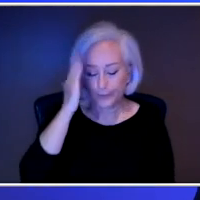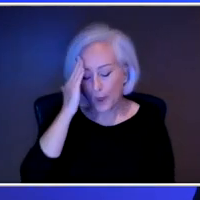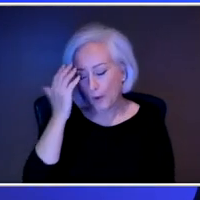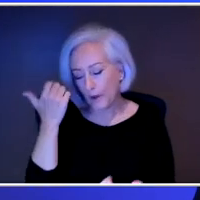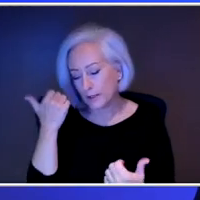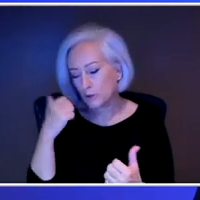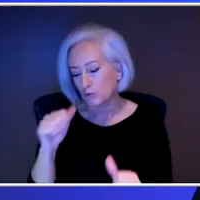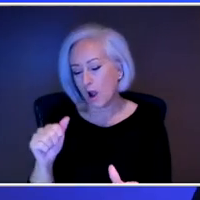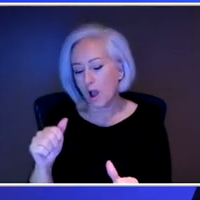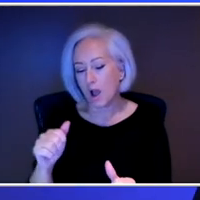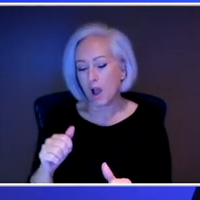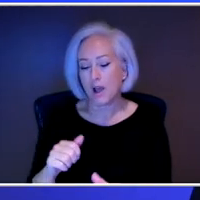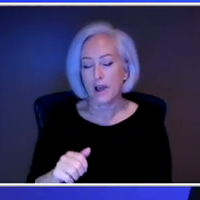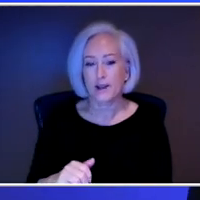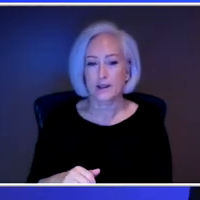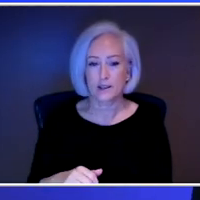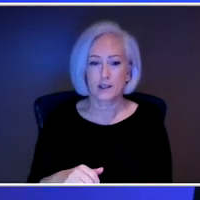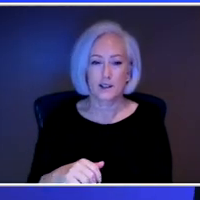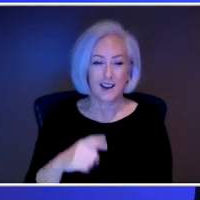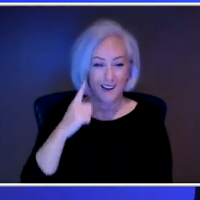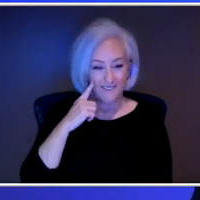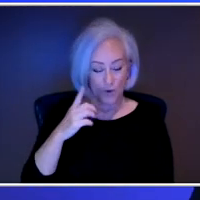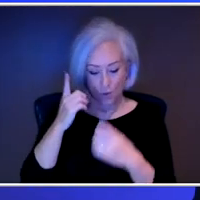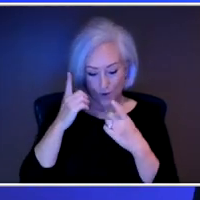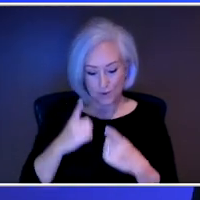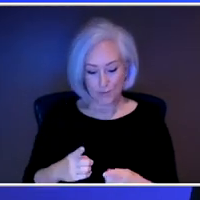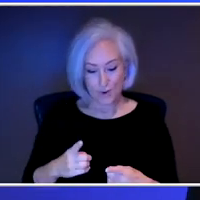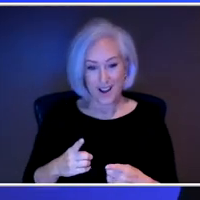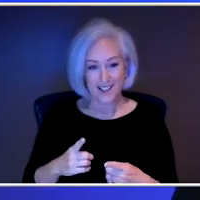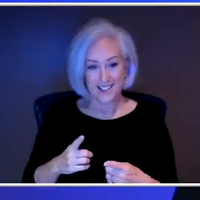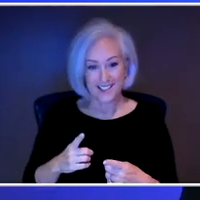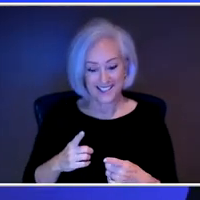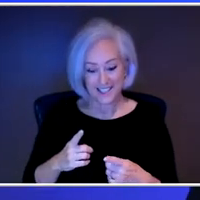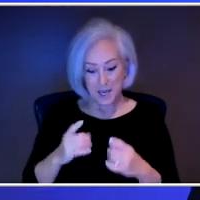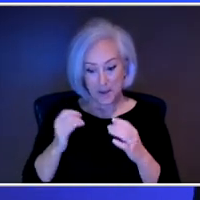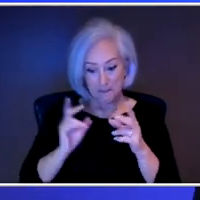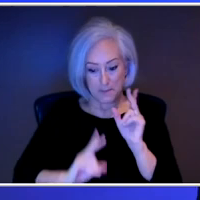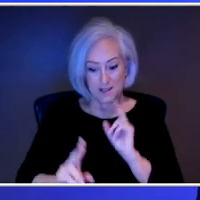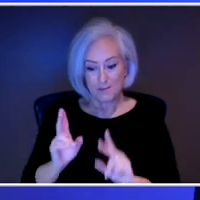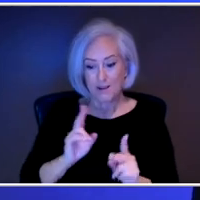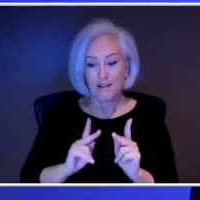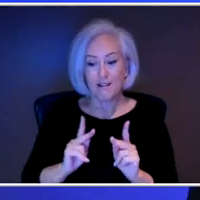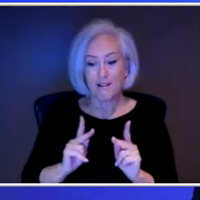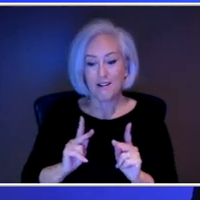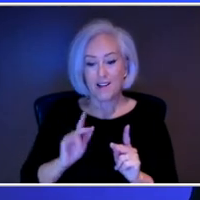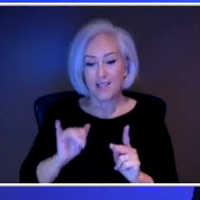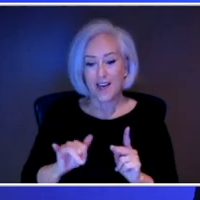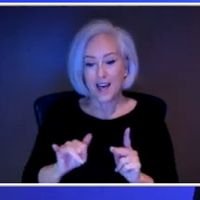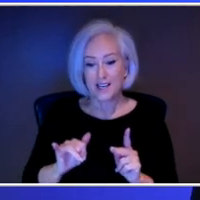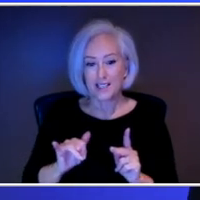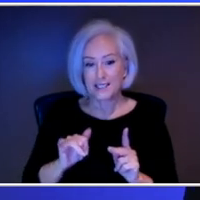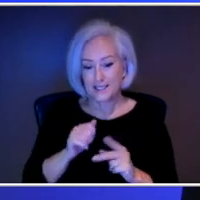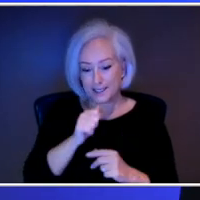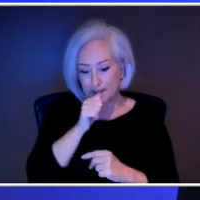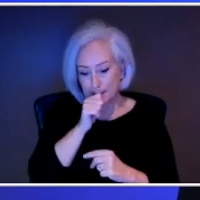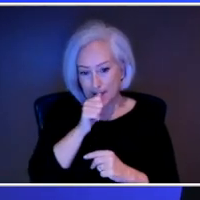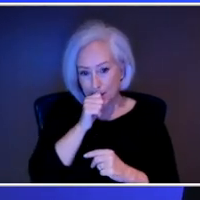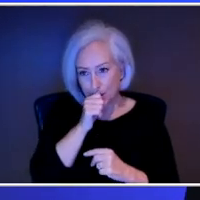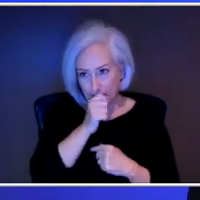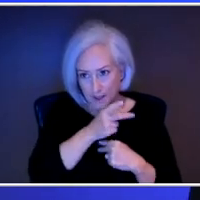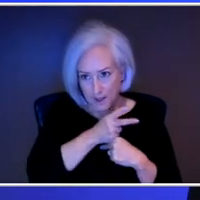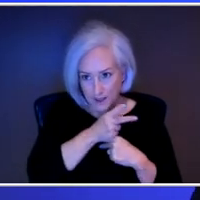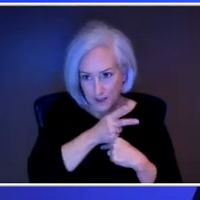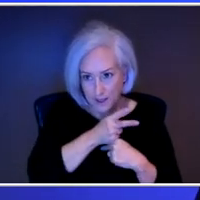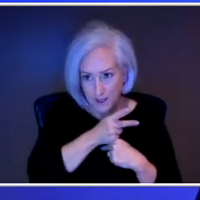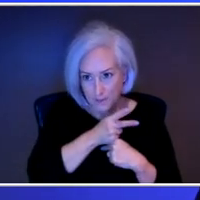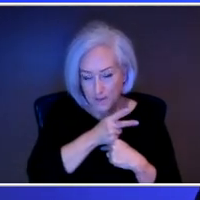for depressive individuals, it's a very dark secret that they carry. This is why when people ask about what should you do around someone that you suspect is maybe